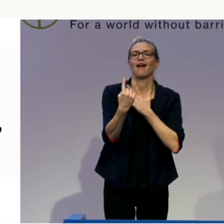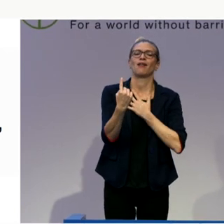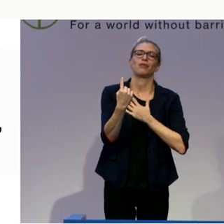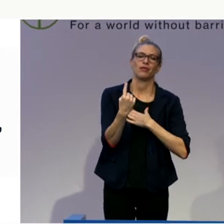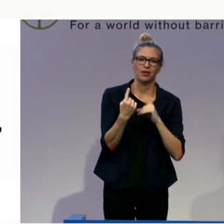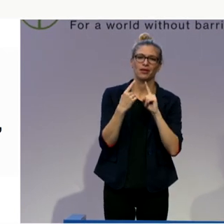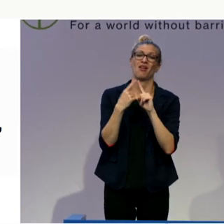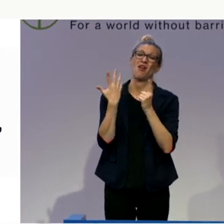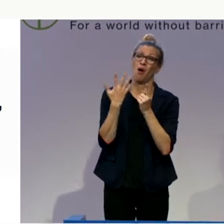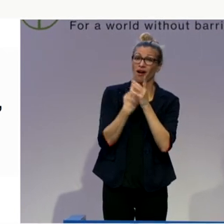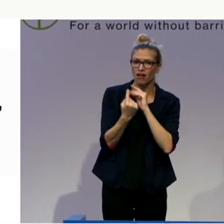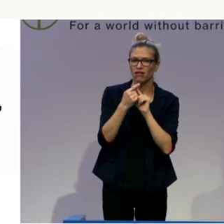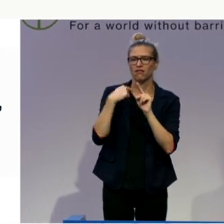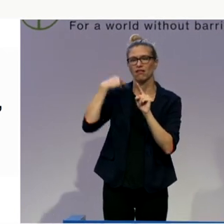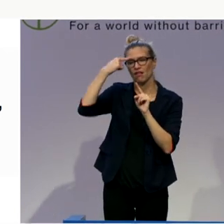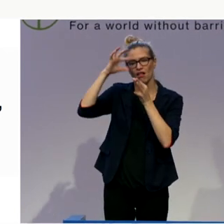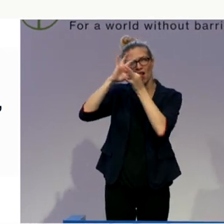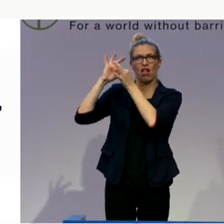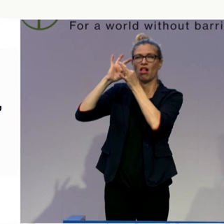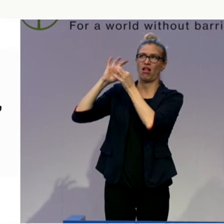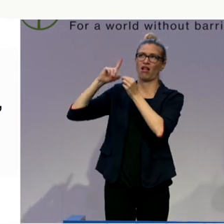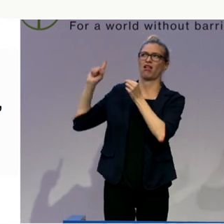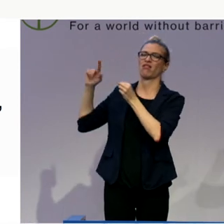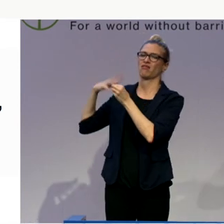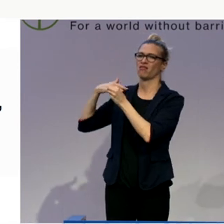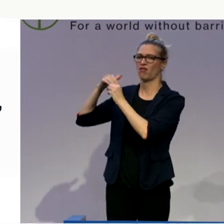Because they are somehow labelled forever in their mind.